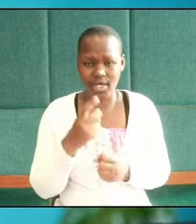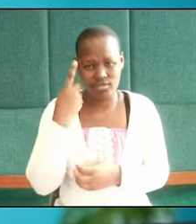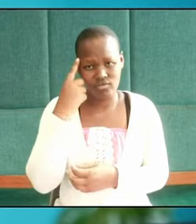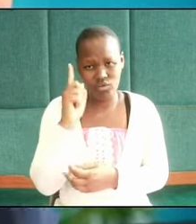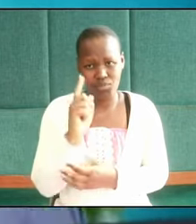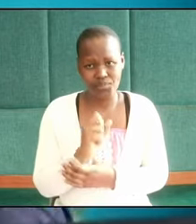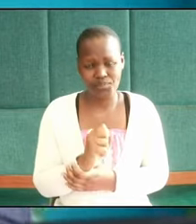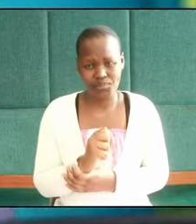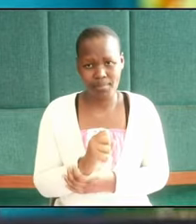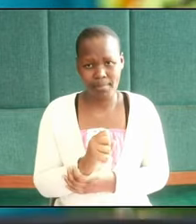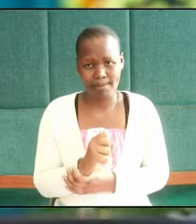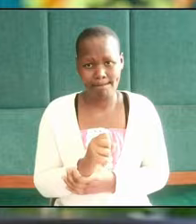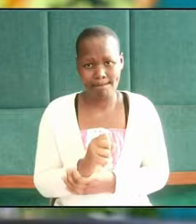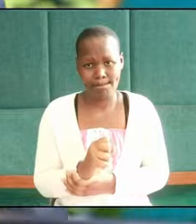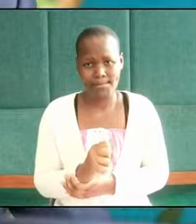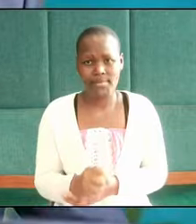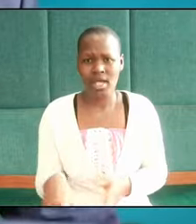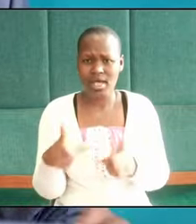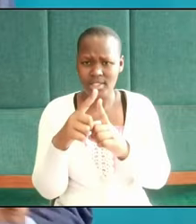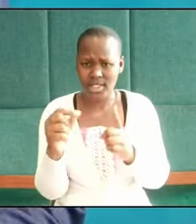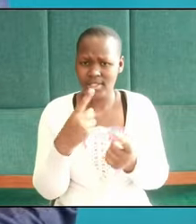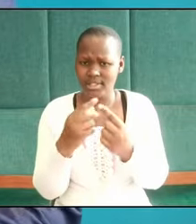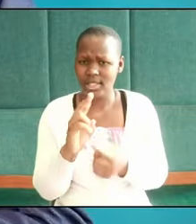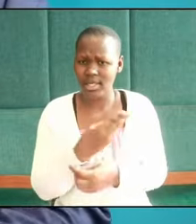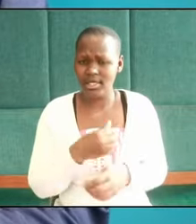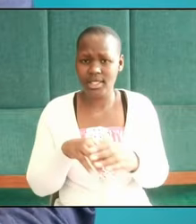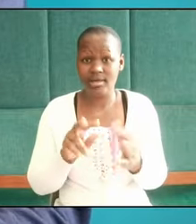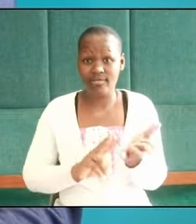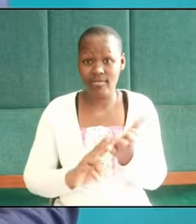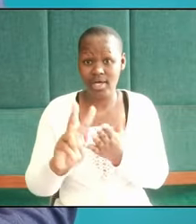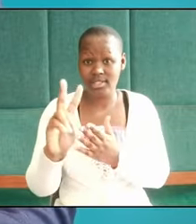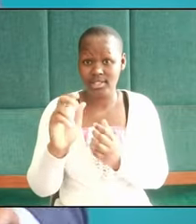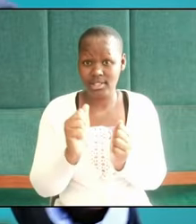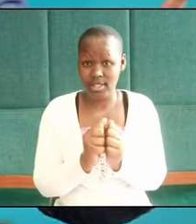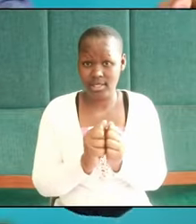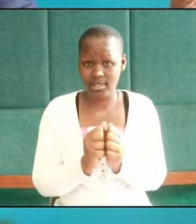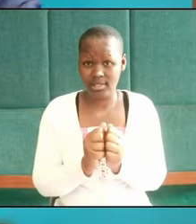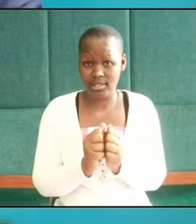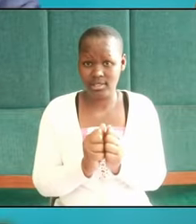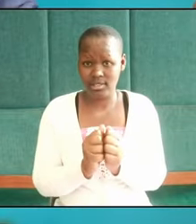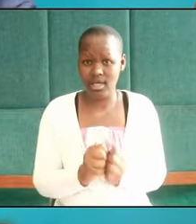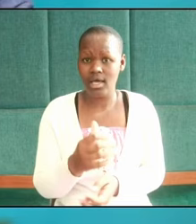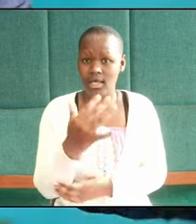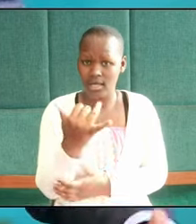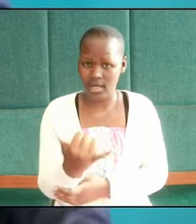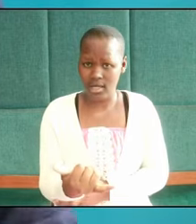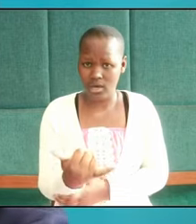yet the text tell us in verse 10 that now